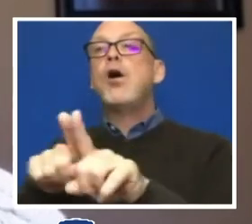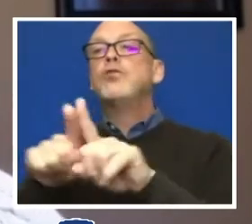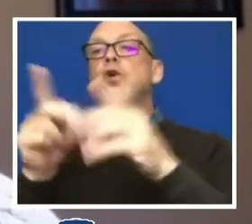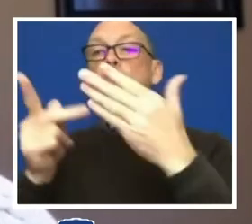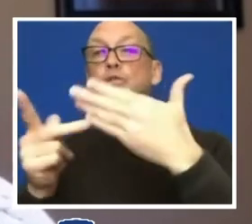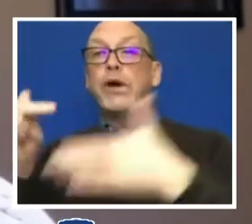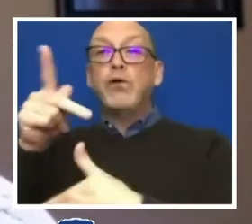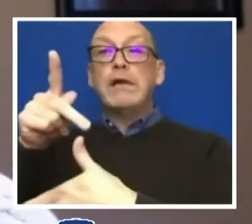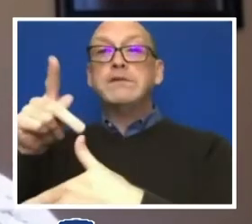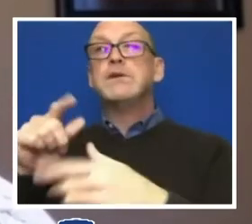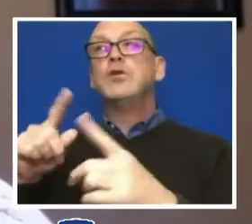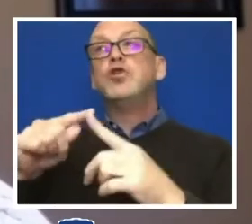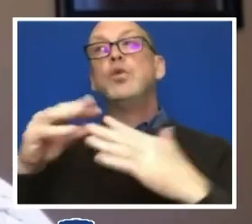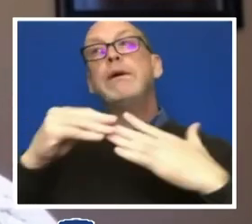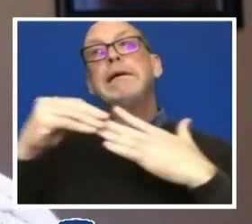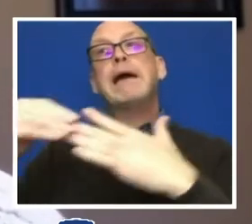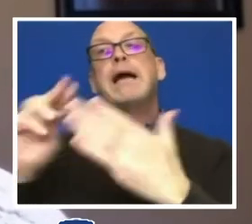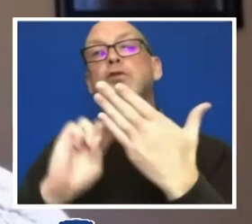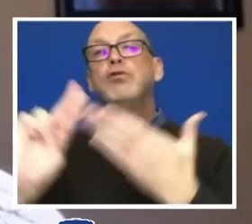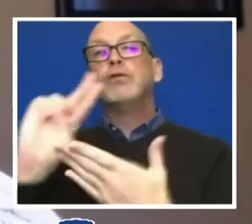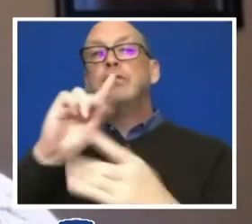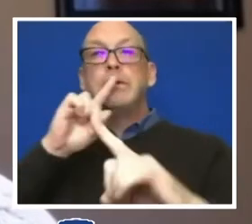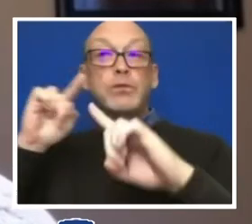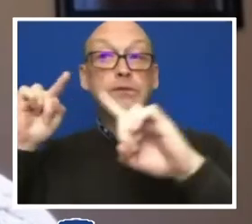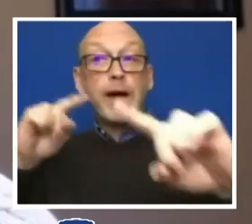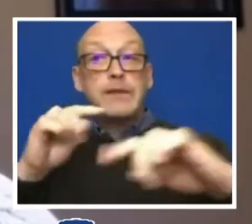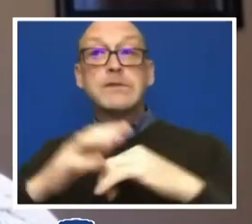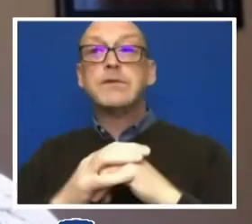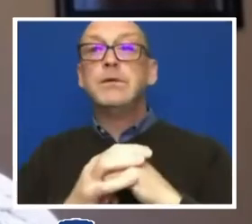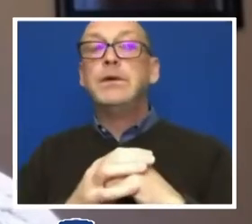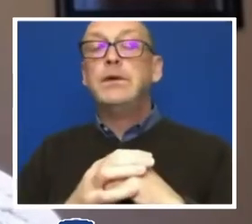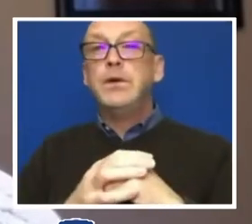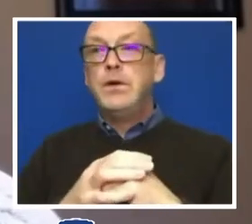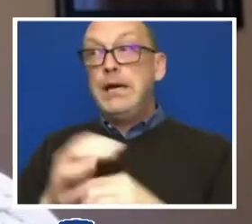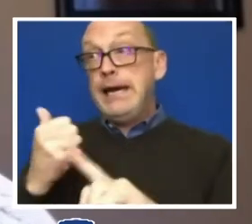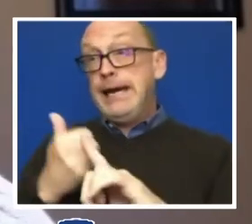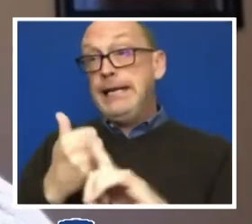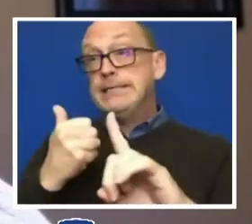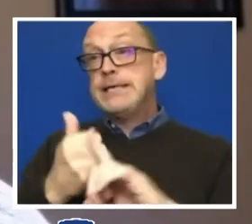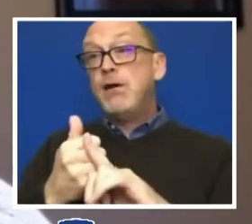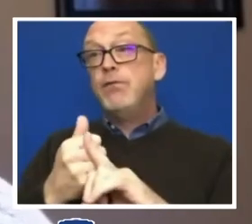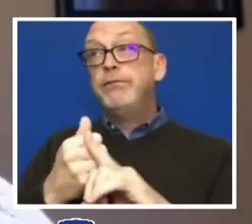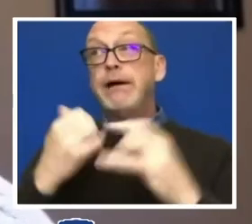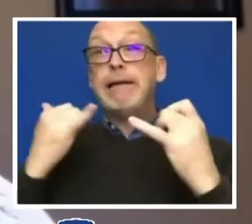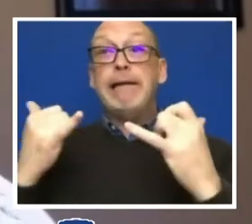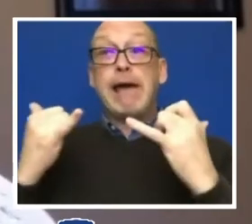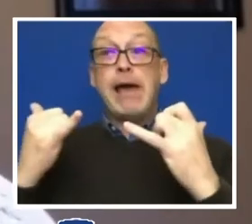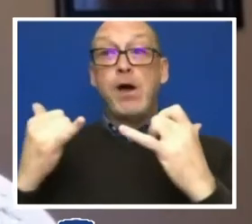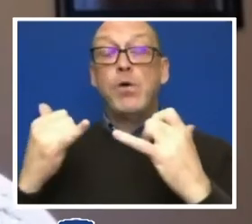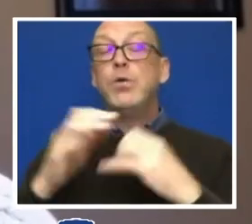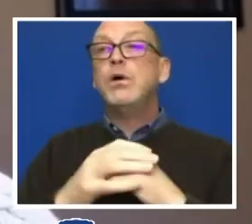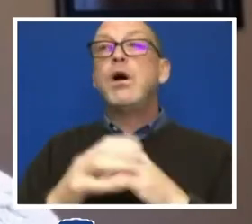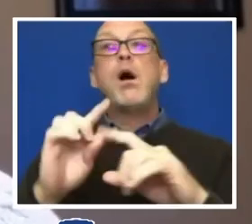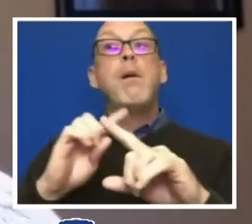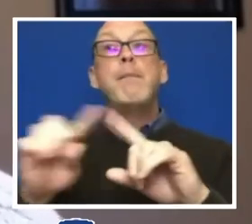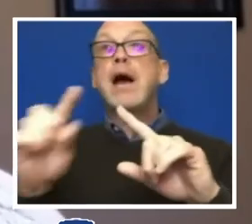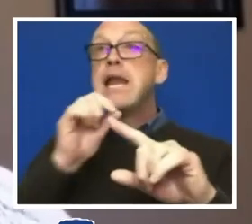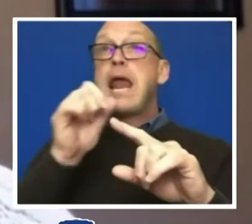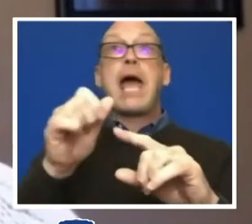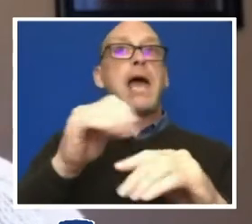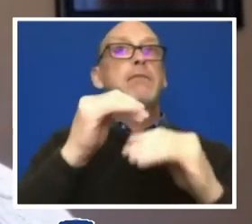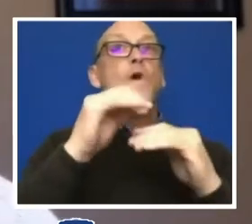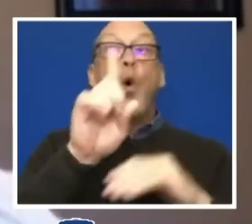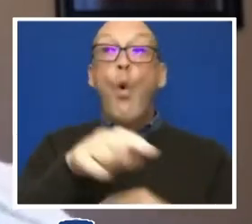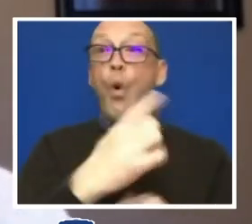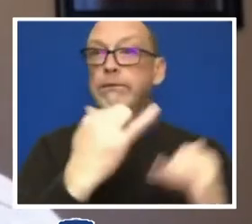a university response that is about this moment, but is not restricted to that. But thinking